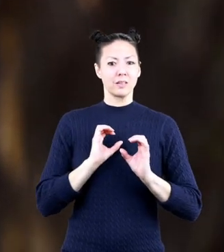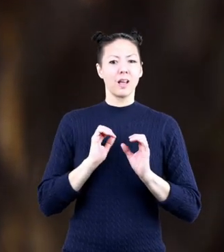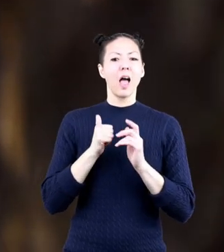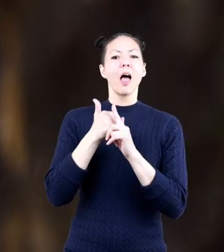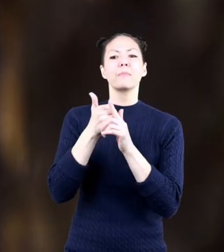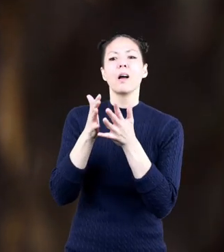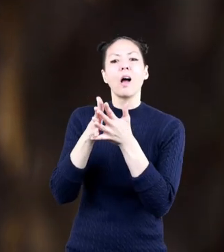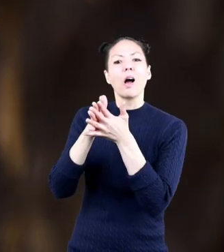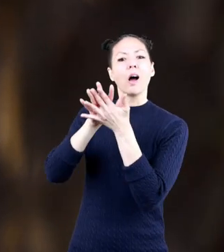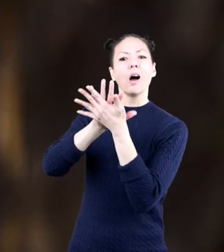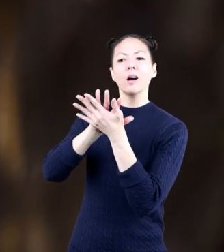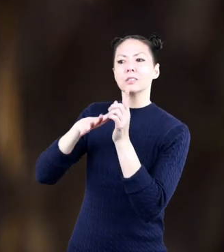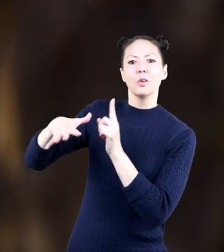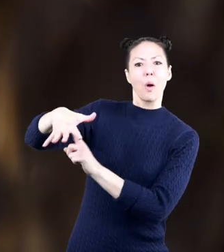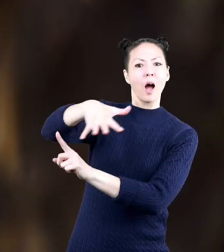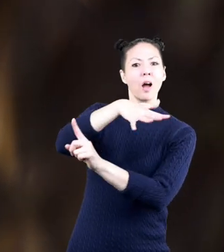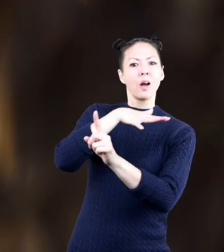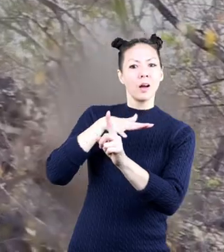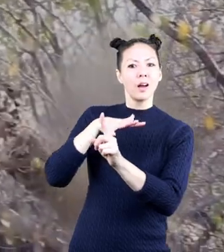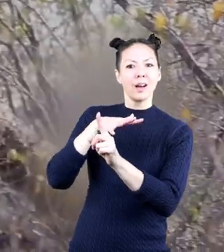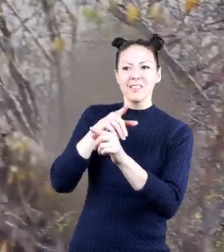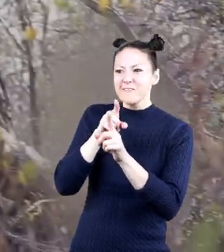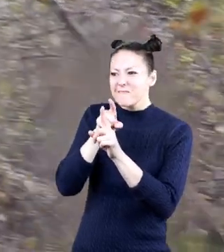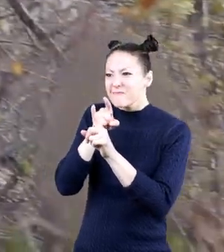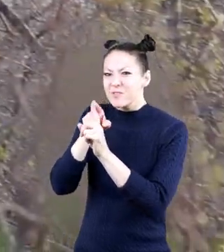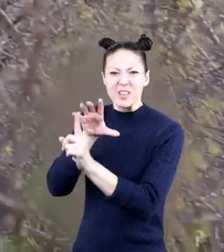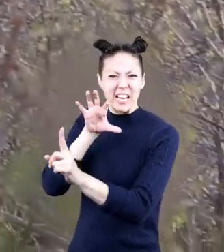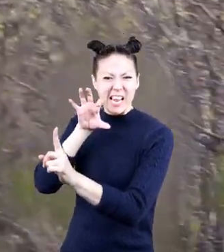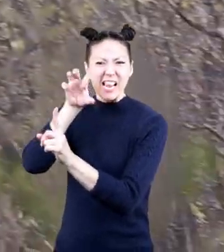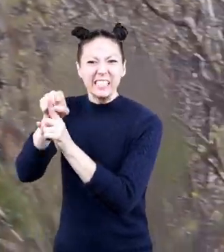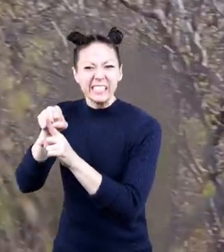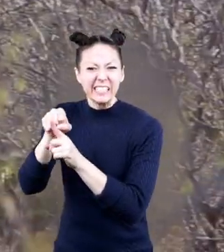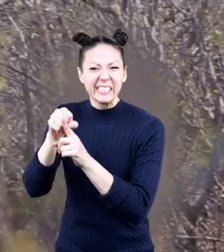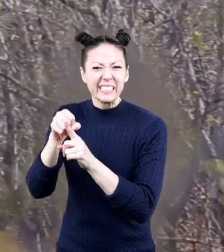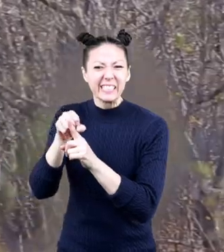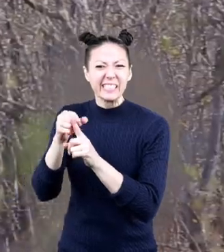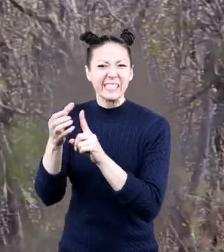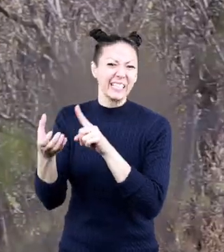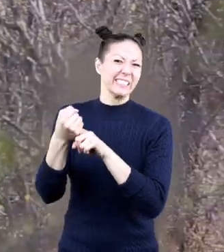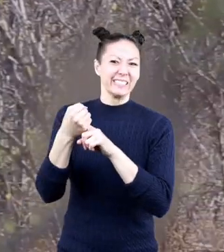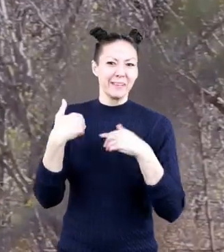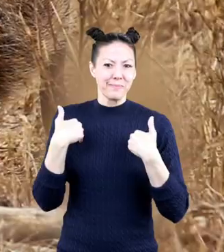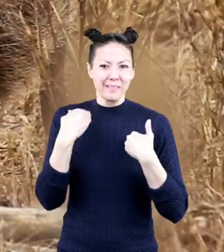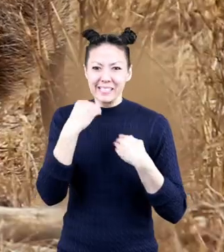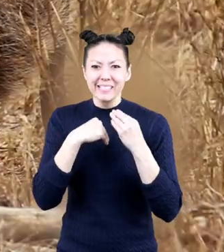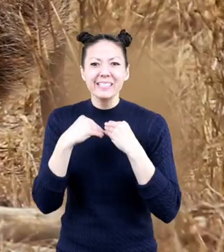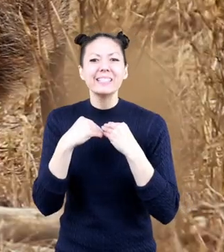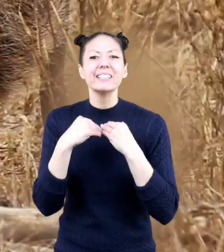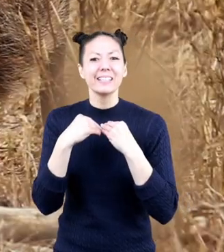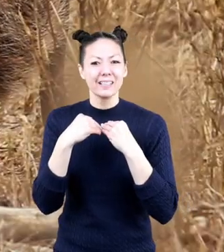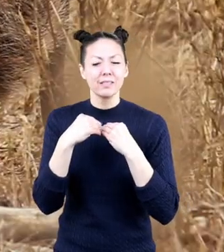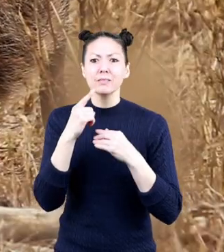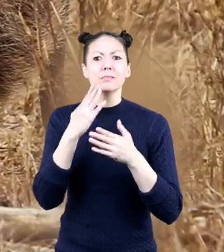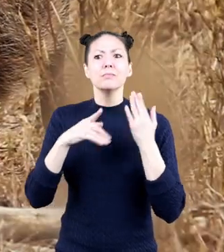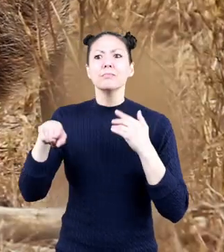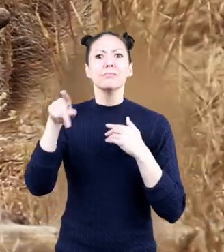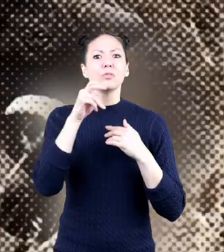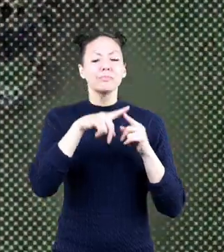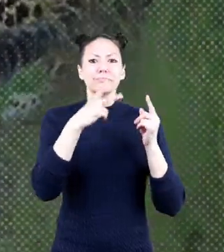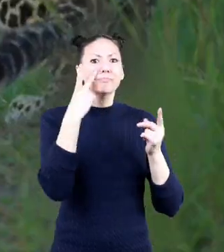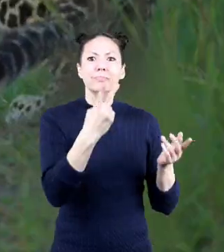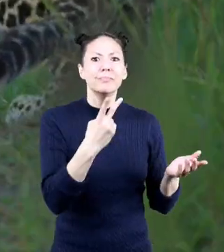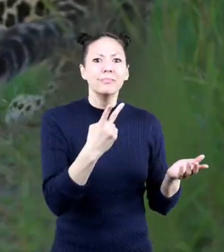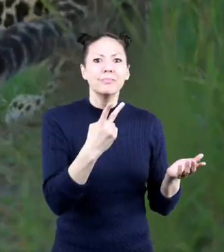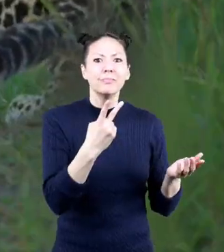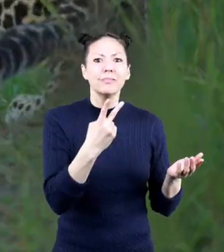blends into the surroundings so that it can sneak up on its prey. The unsuspecting prey cannot see the